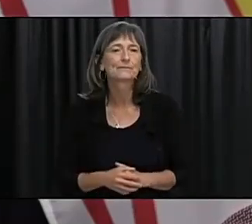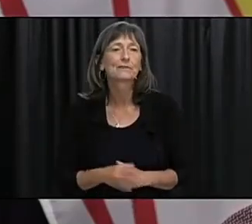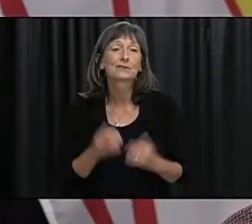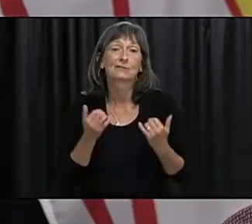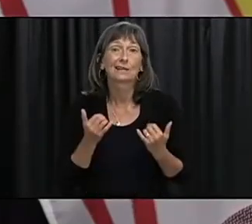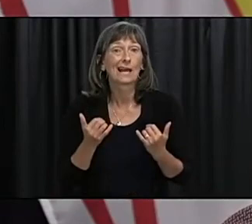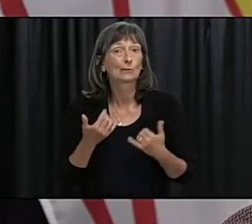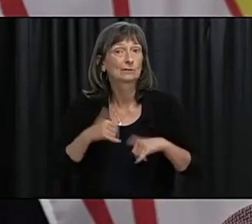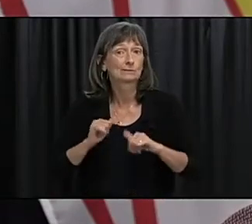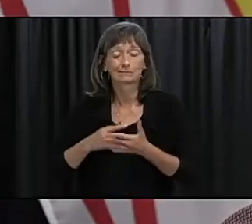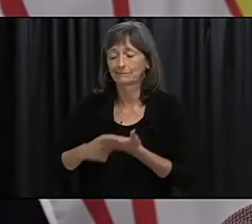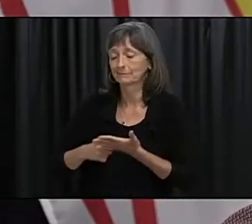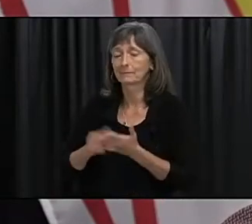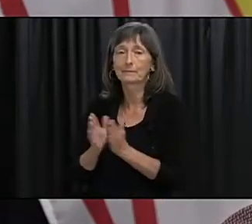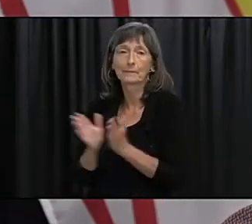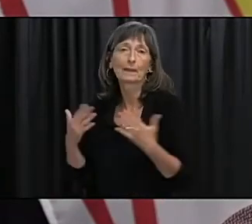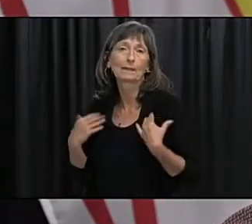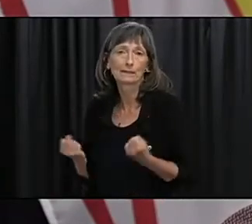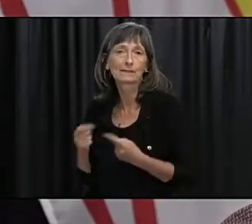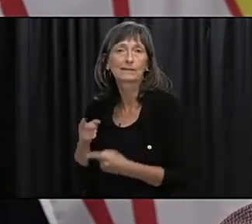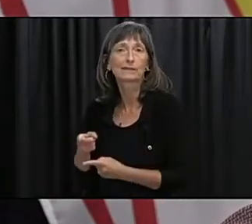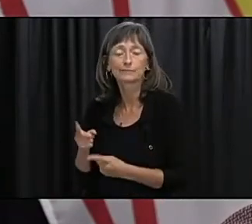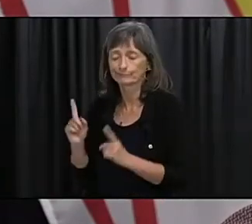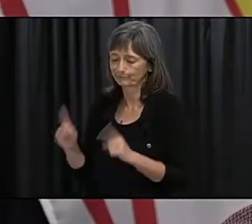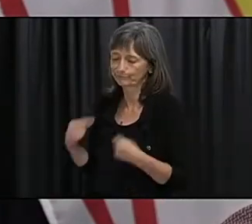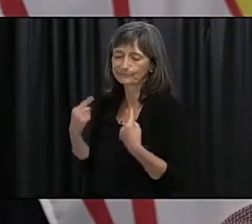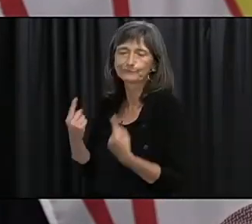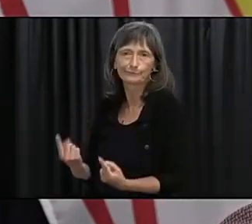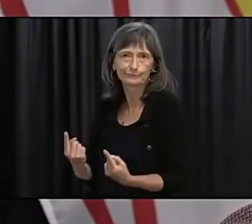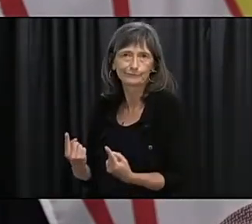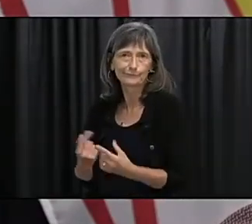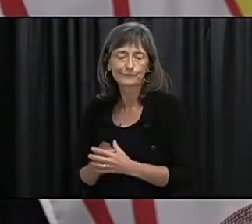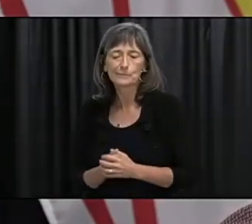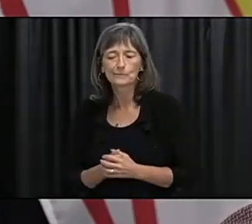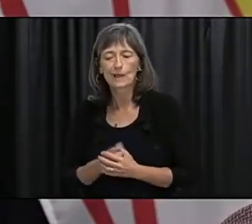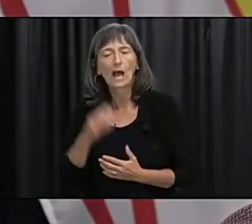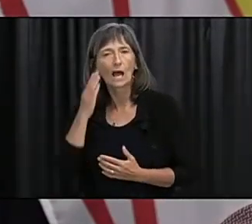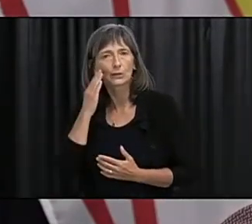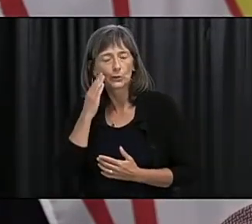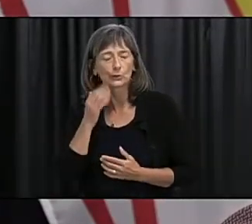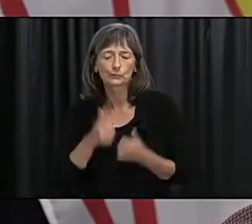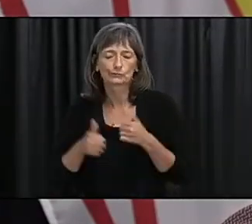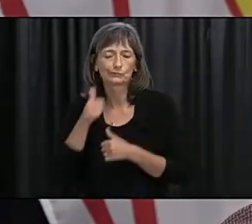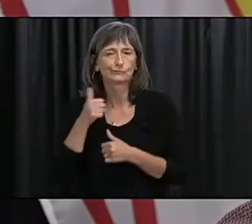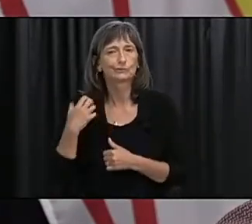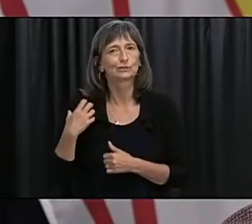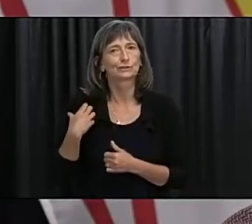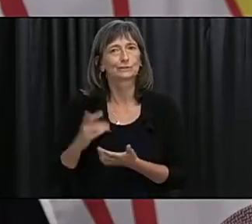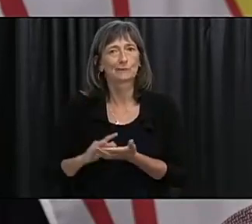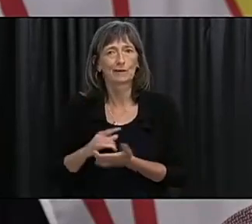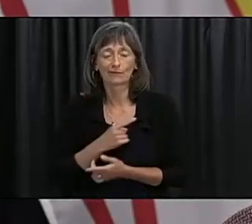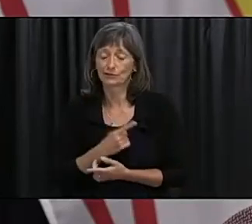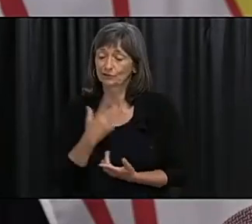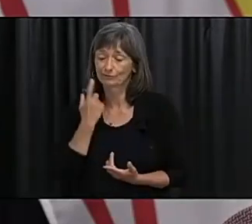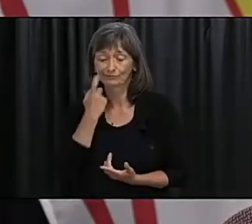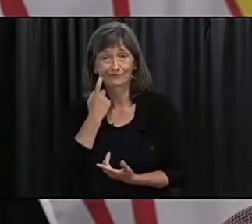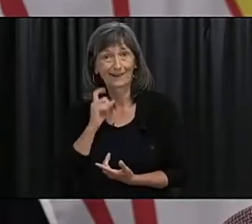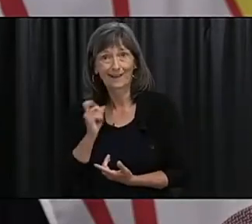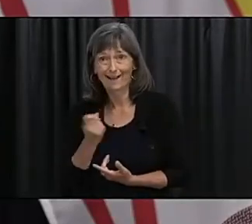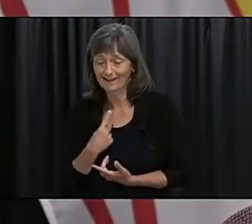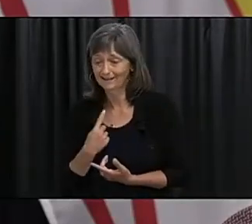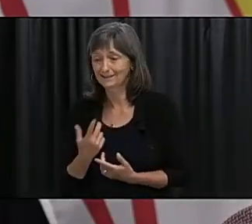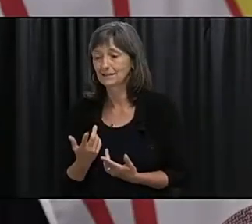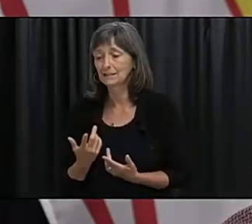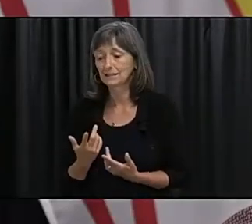with public health as we have in the past and I know consideration as the chief medical officer has just said when asked the question